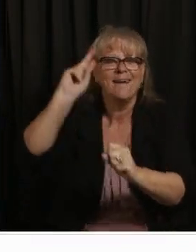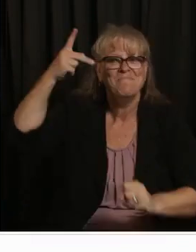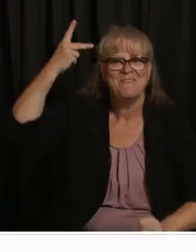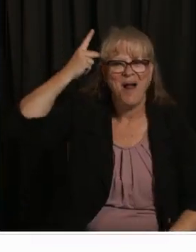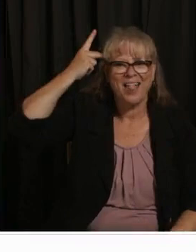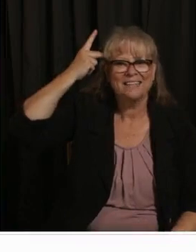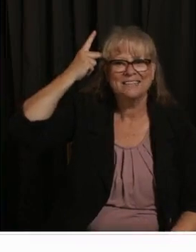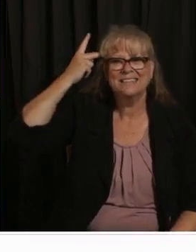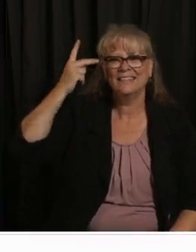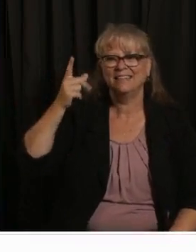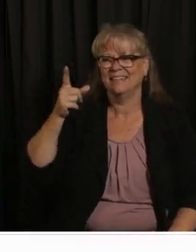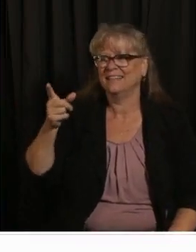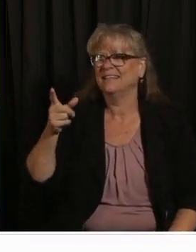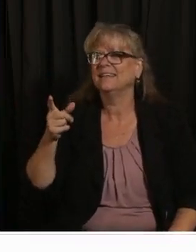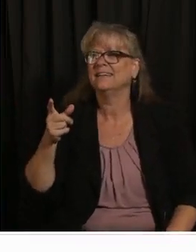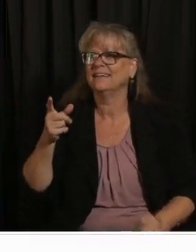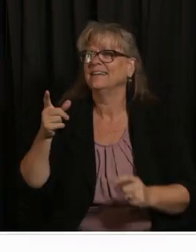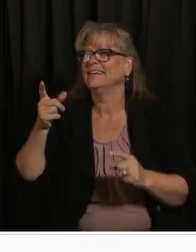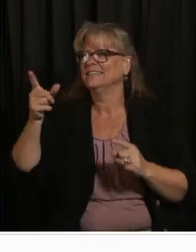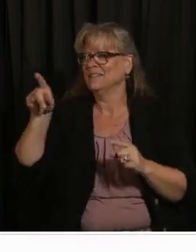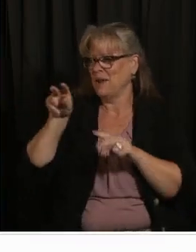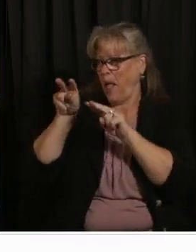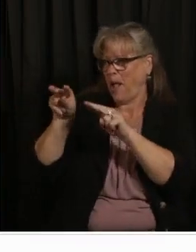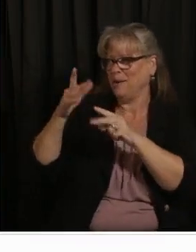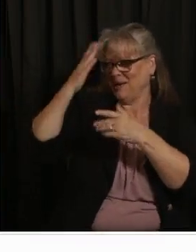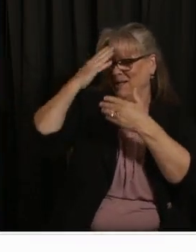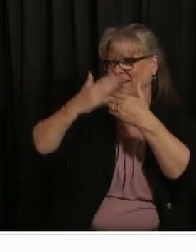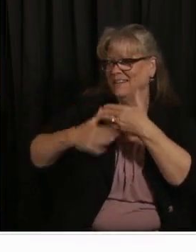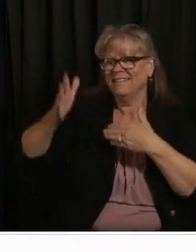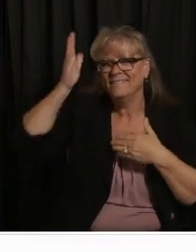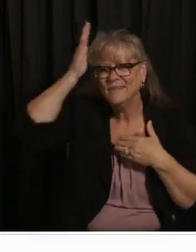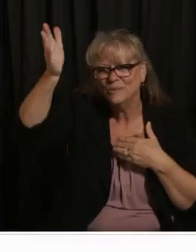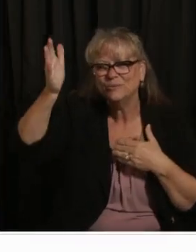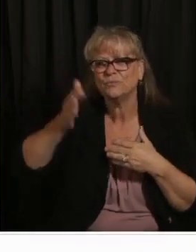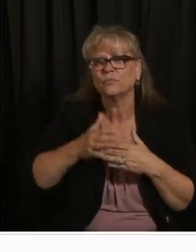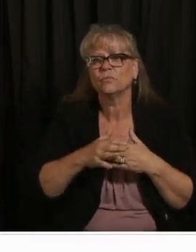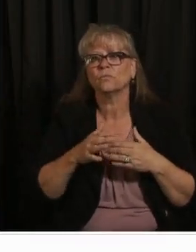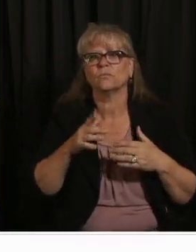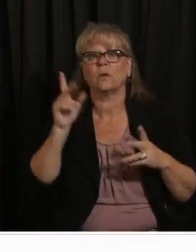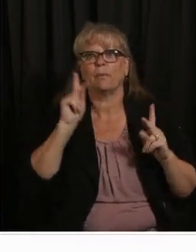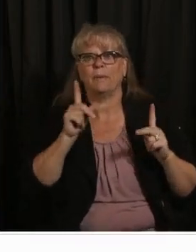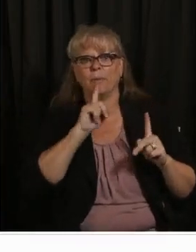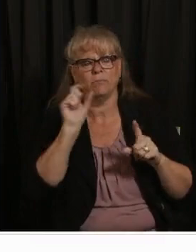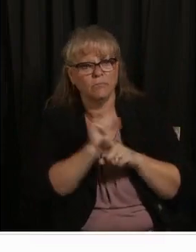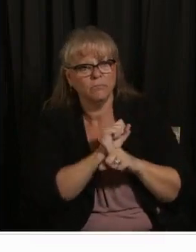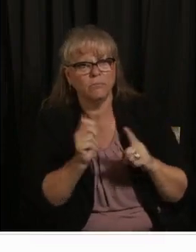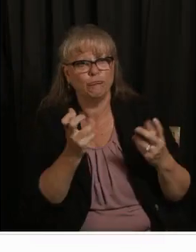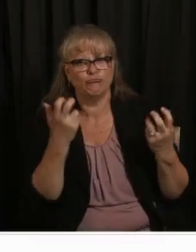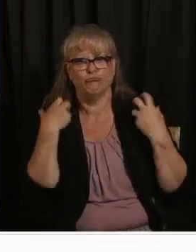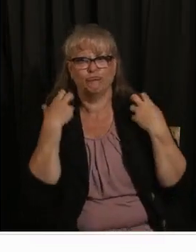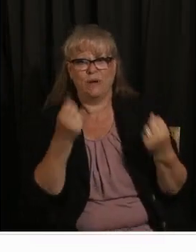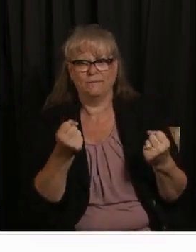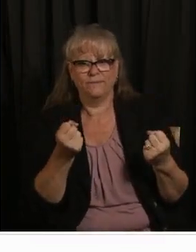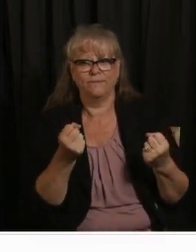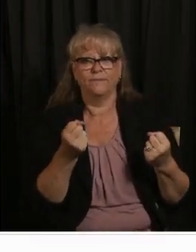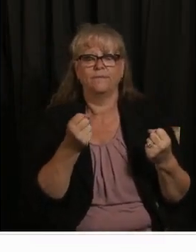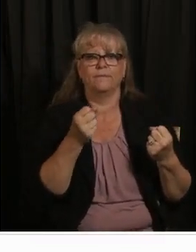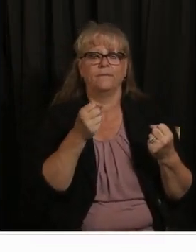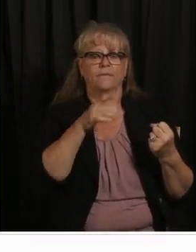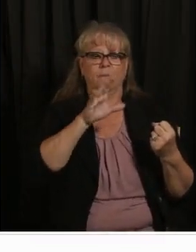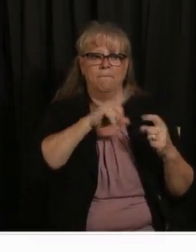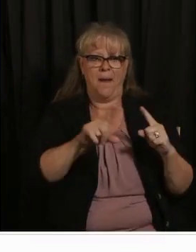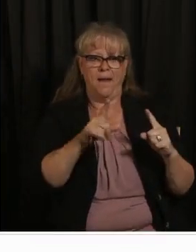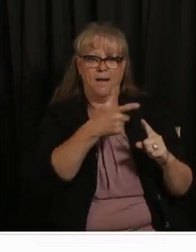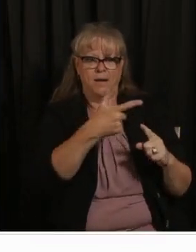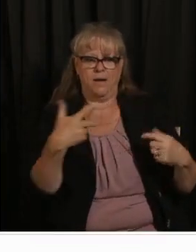but even the bold of the boldest of us can be afraid of needles and that's something that Brady struggled with and that many people struggle with in